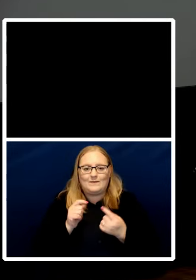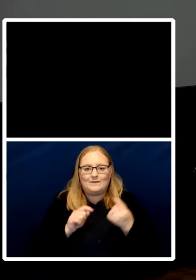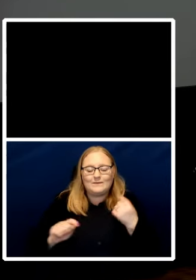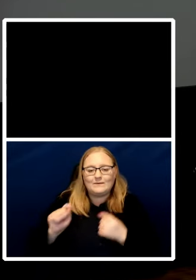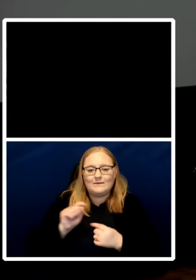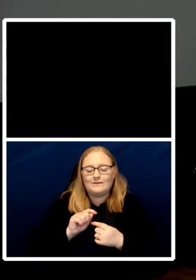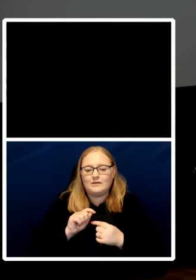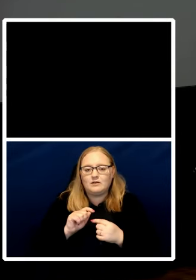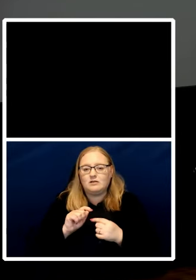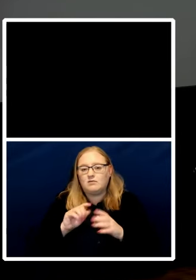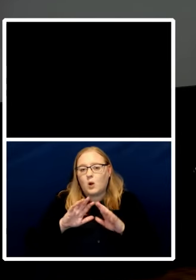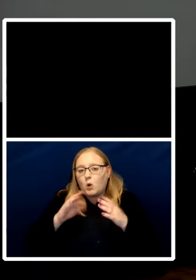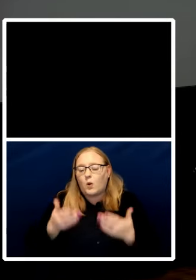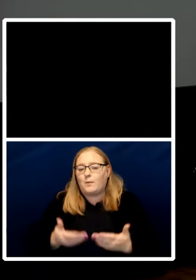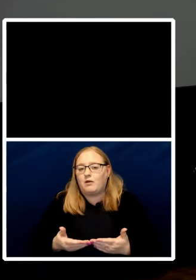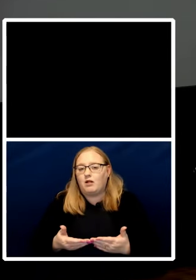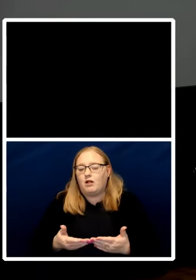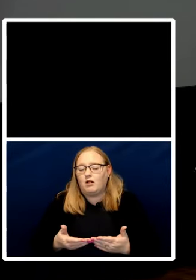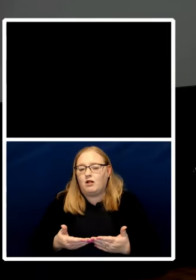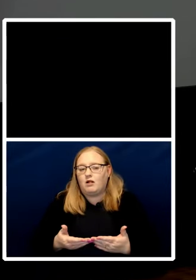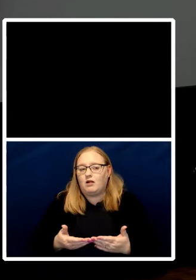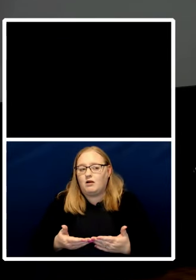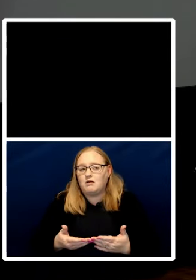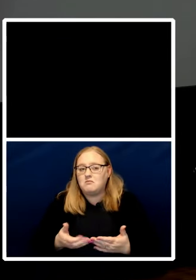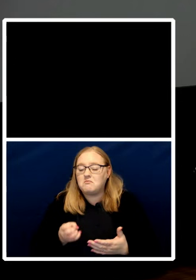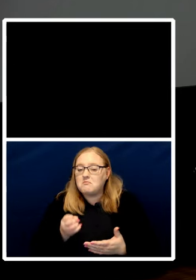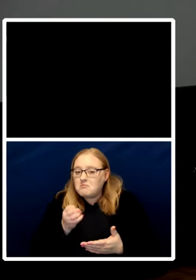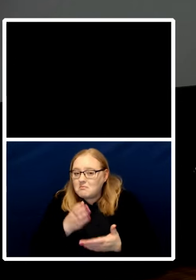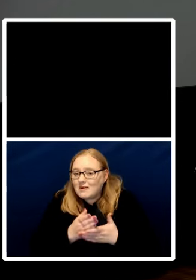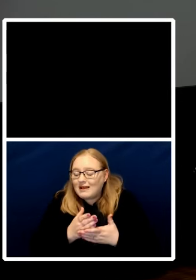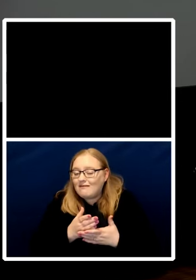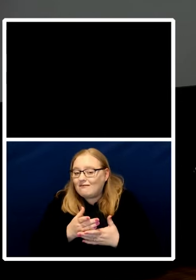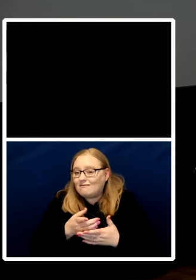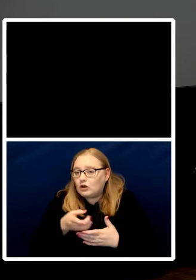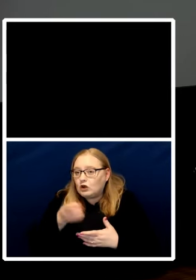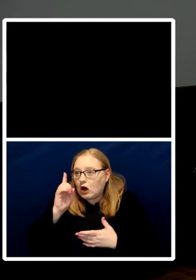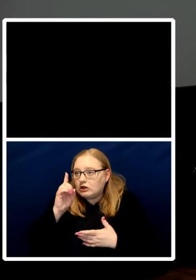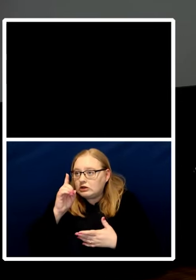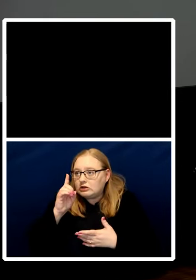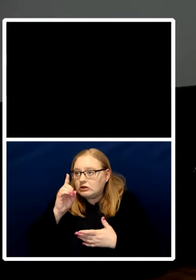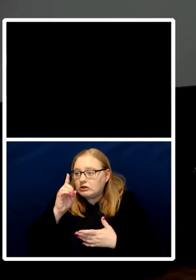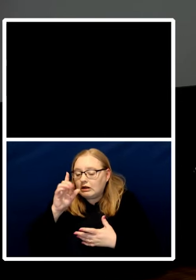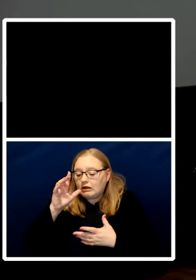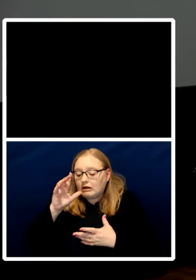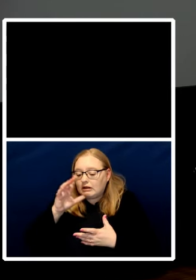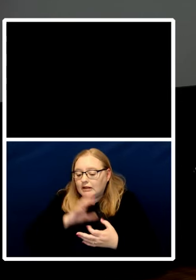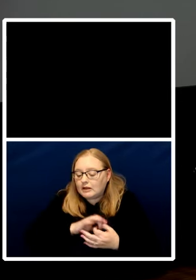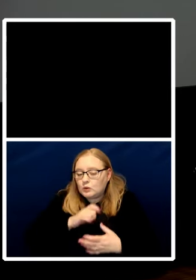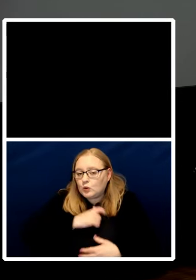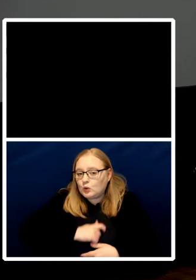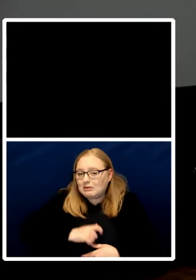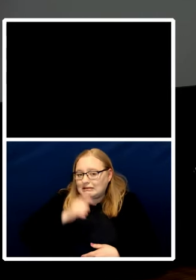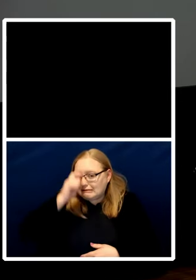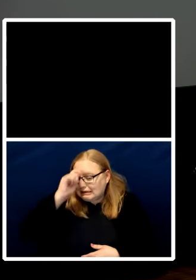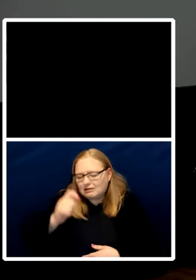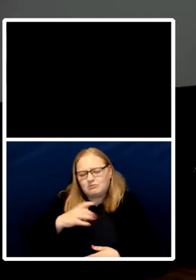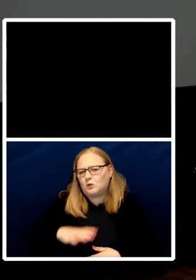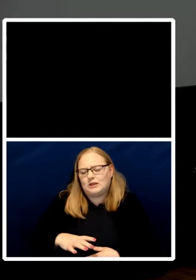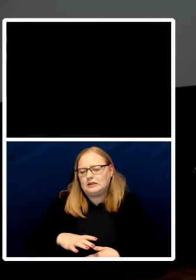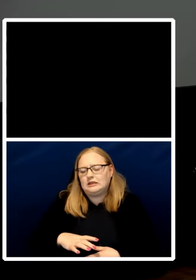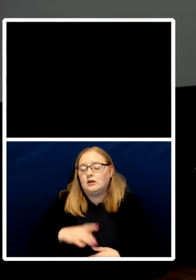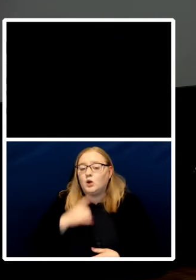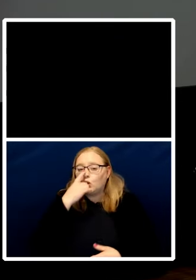um so you don't have to believe in god to believe in human dignity it might and it might just be the the equal treatment and the shame you know